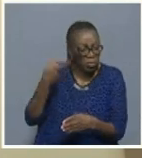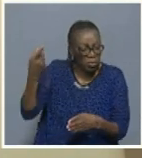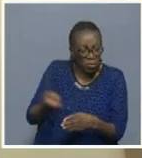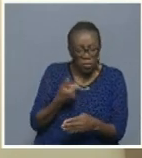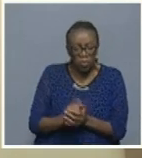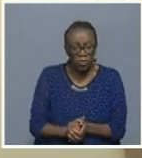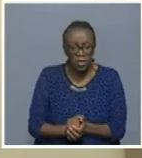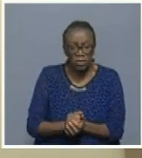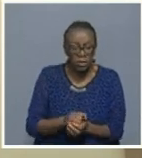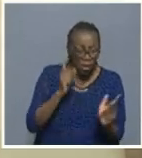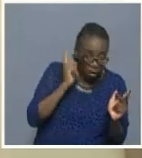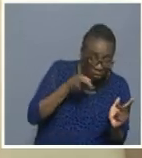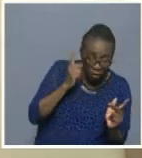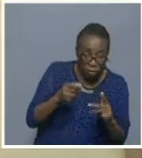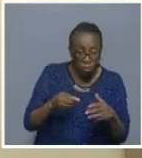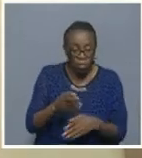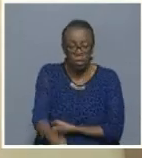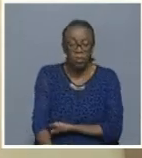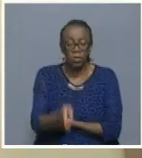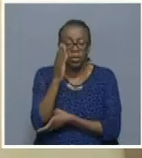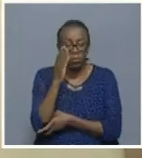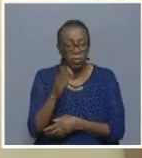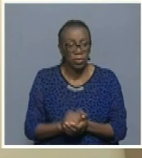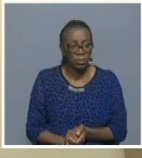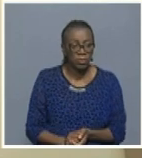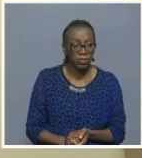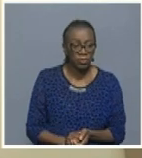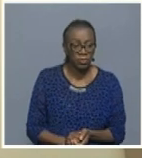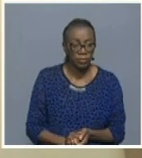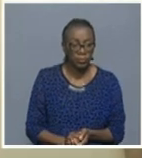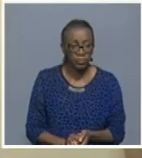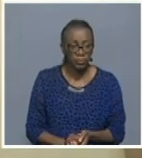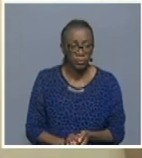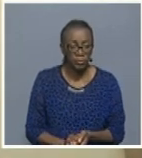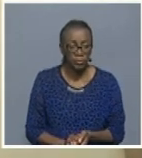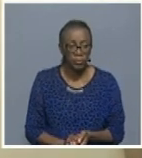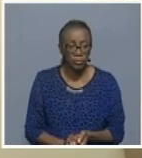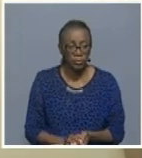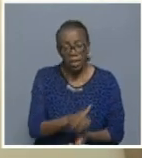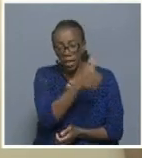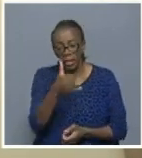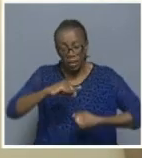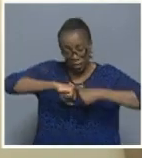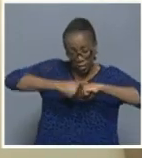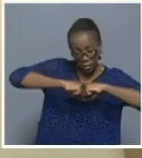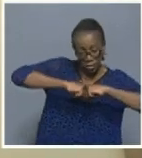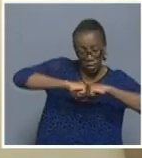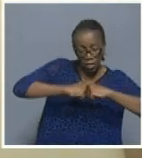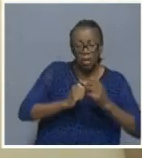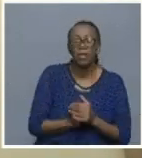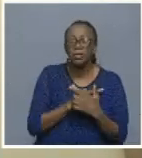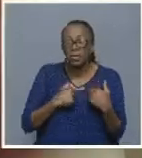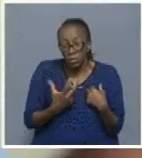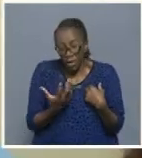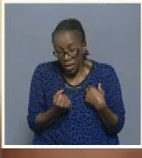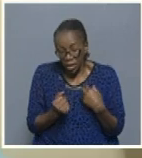The other challenge which we are also having is when we are on patrol, then when